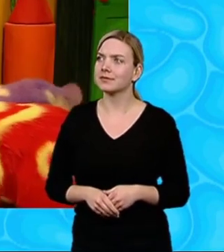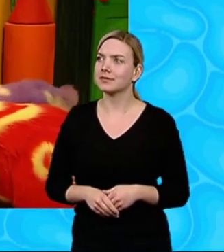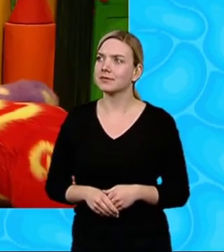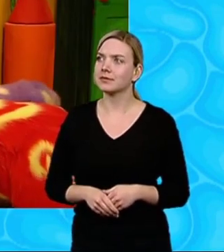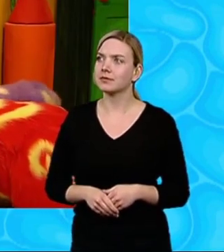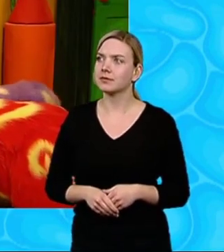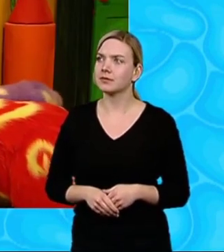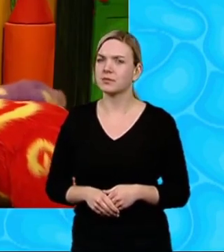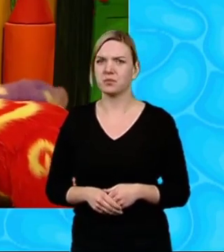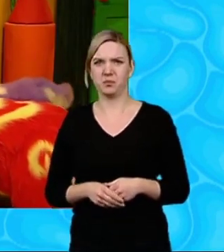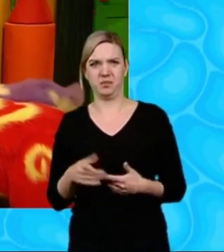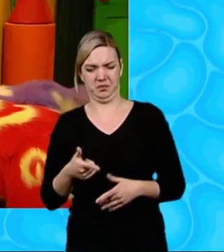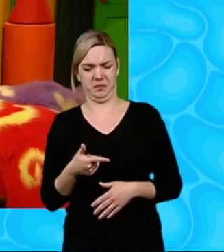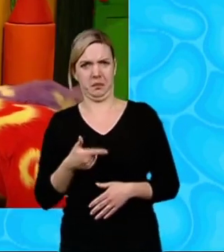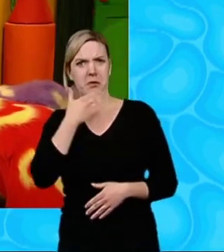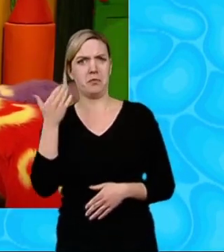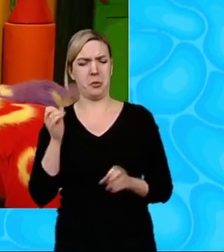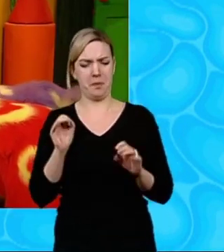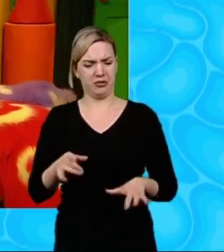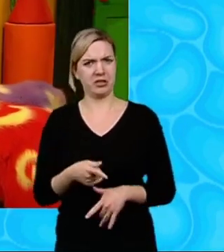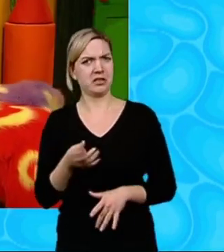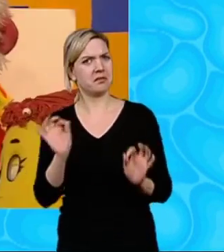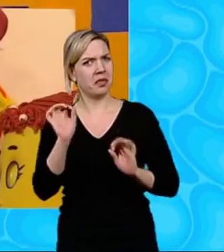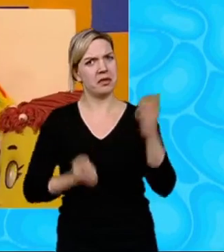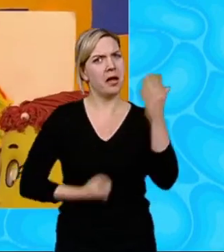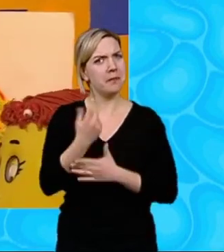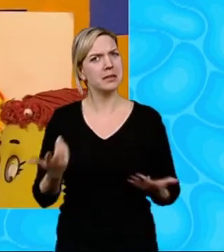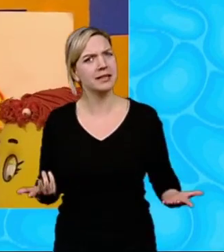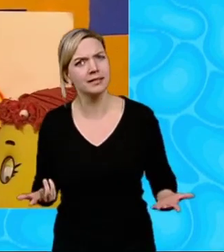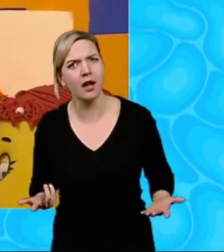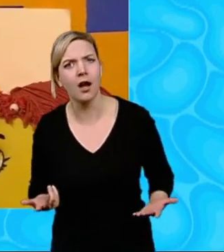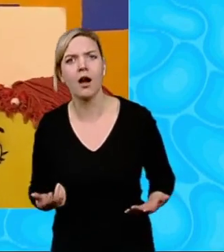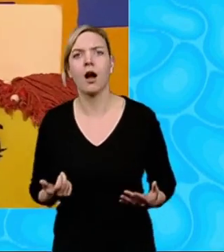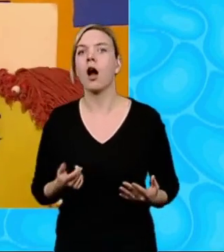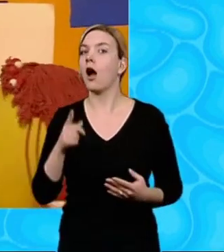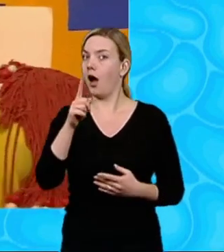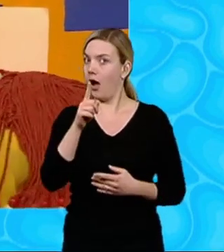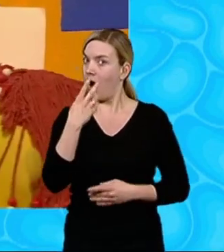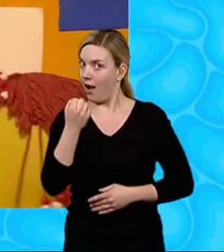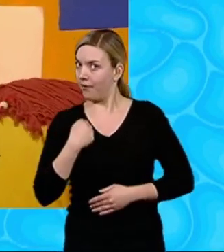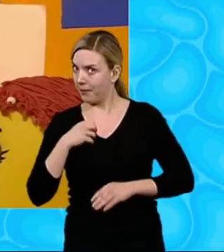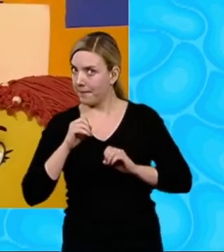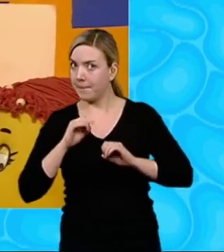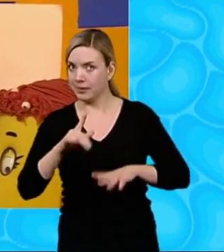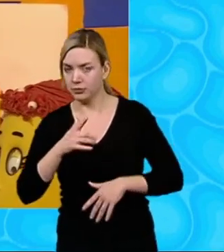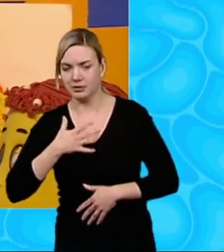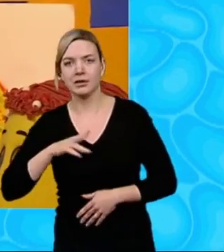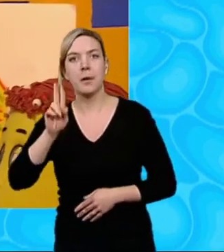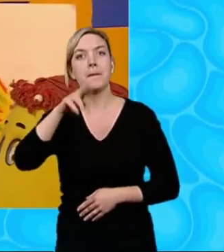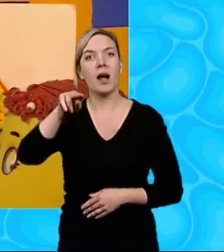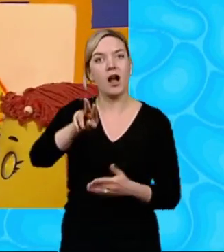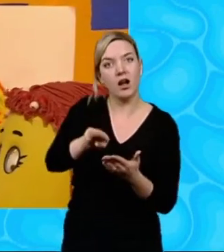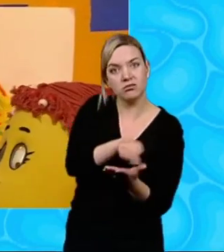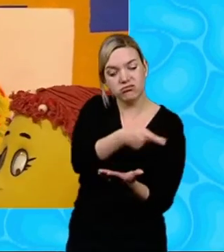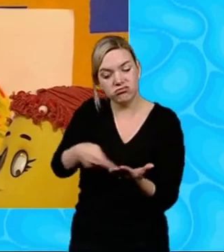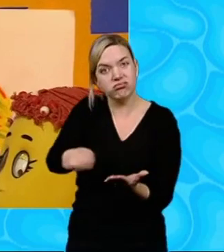very magic, Max Well, can't see anything at all, actually Ha-ha Well, here's the magic bit, Fizz Magic some paint on your brush OK And